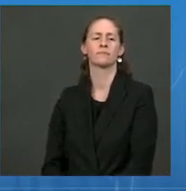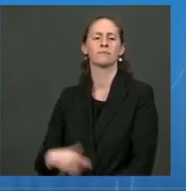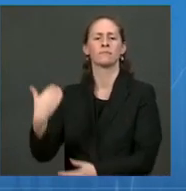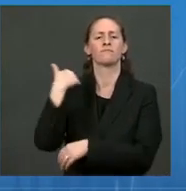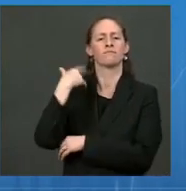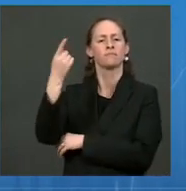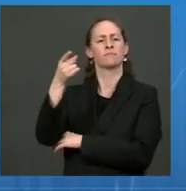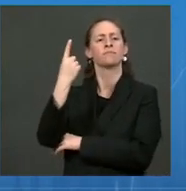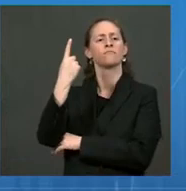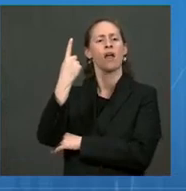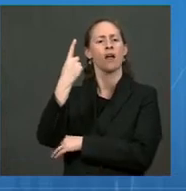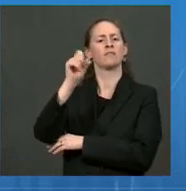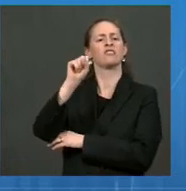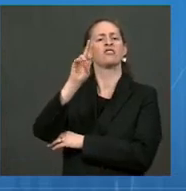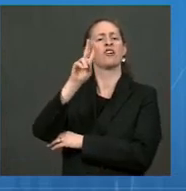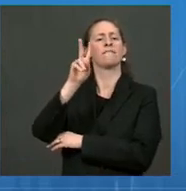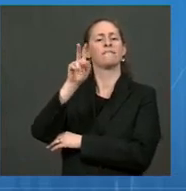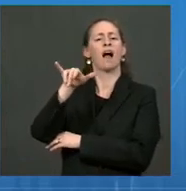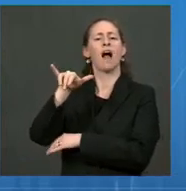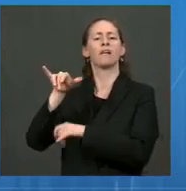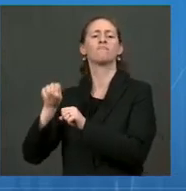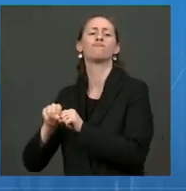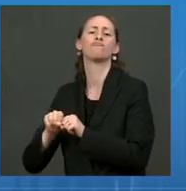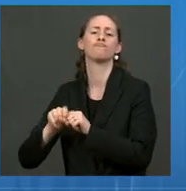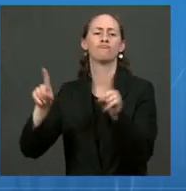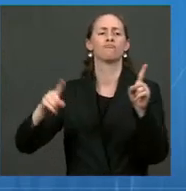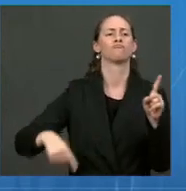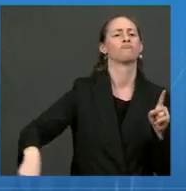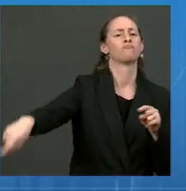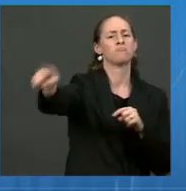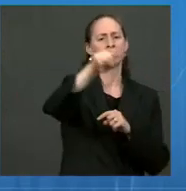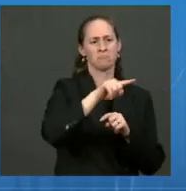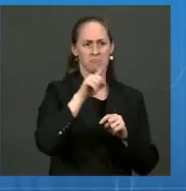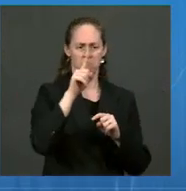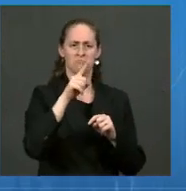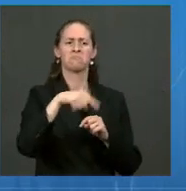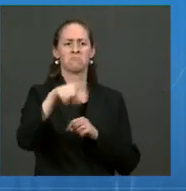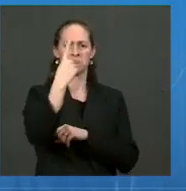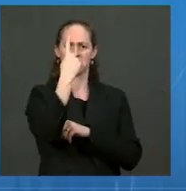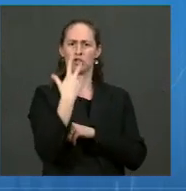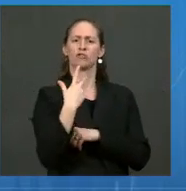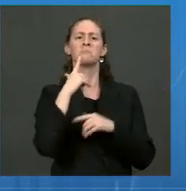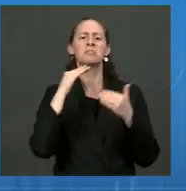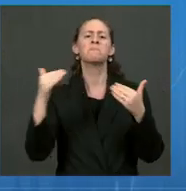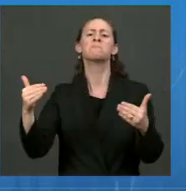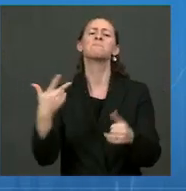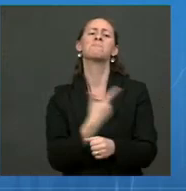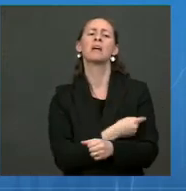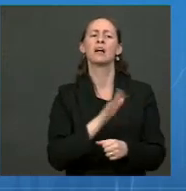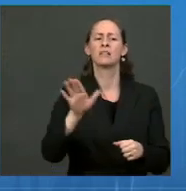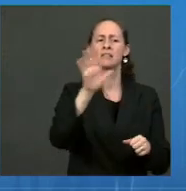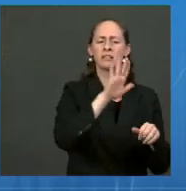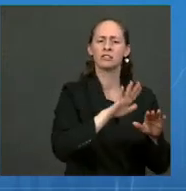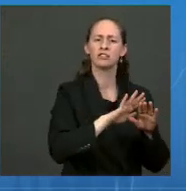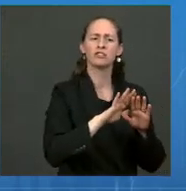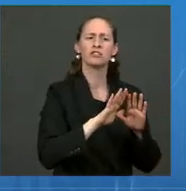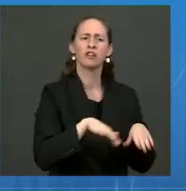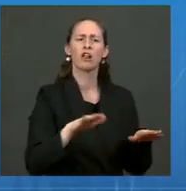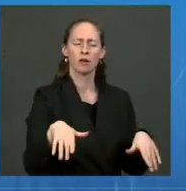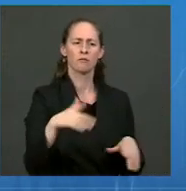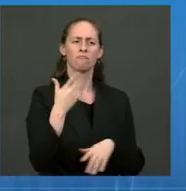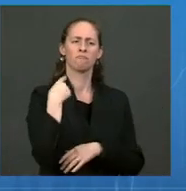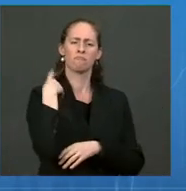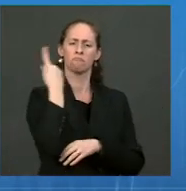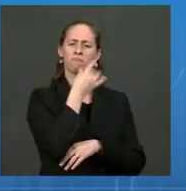Americans who plan to vaccinate their children right away. So can you, I know we've talked about public education campaign, but can you give some more specifics on how you plan to